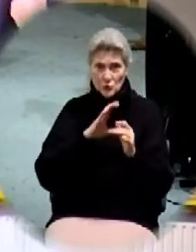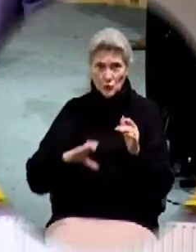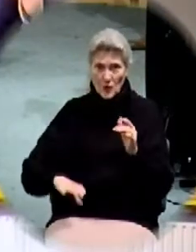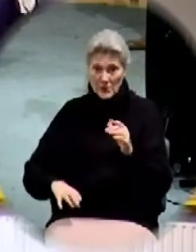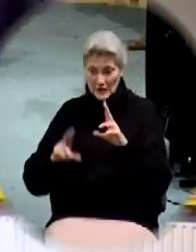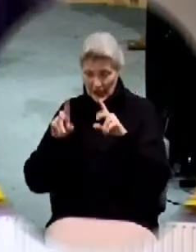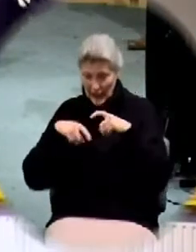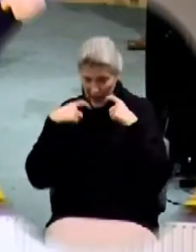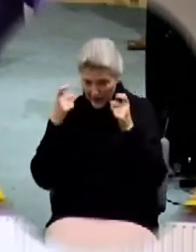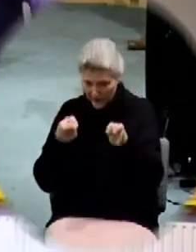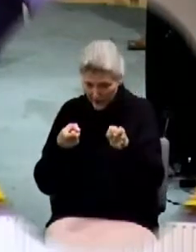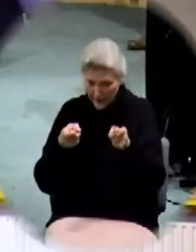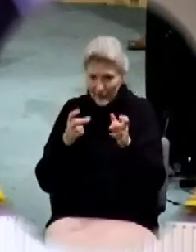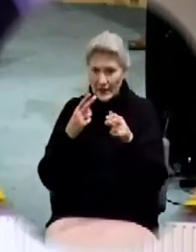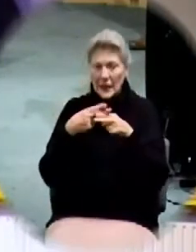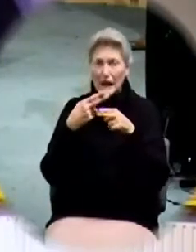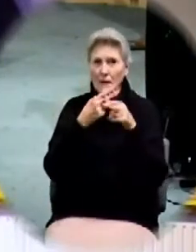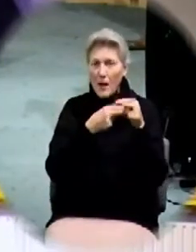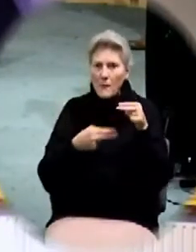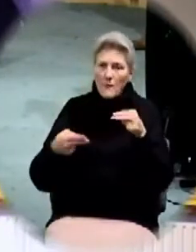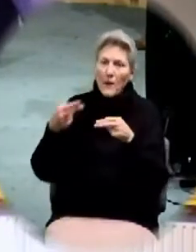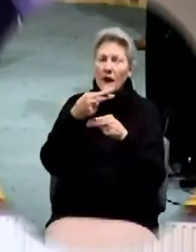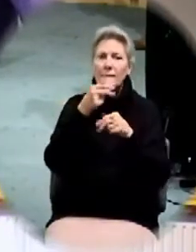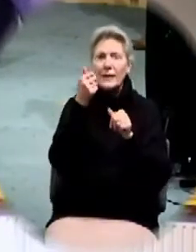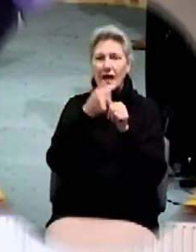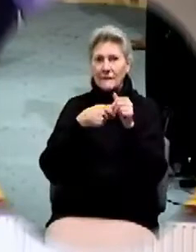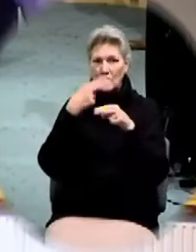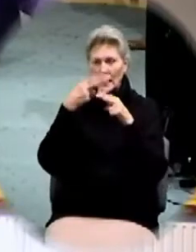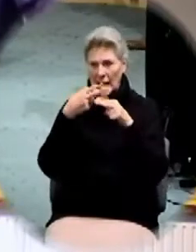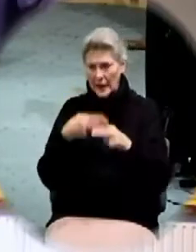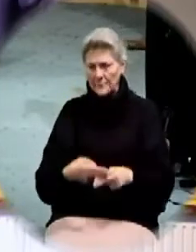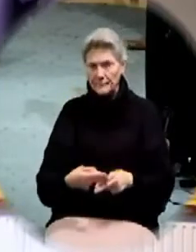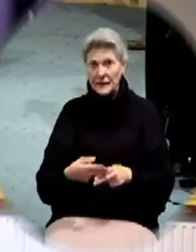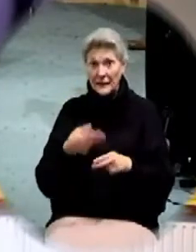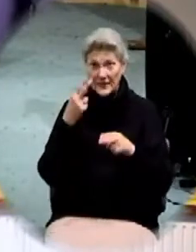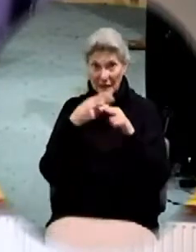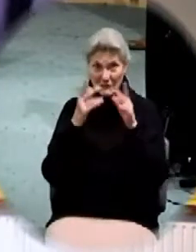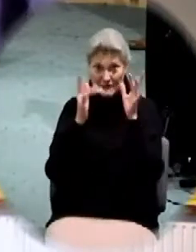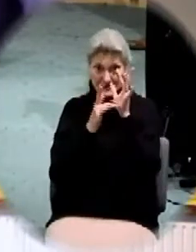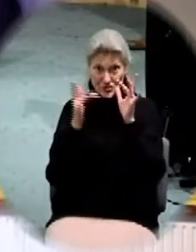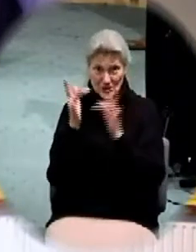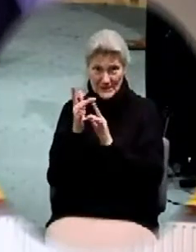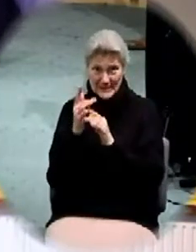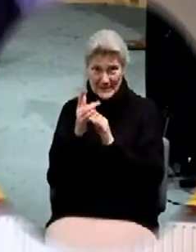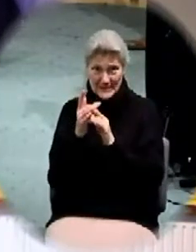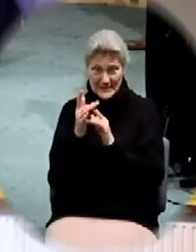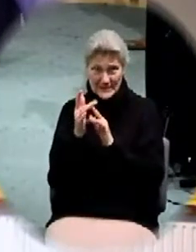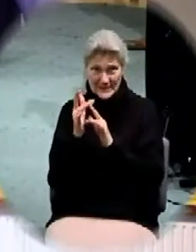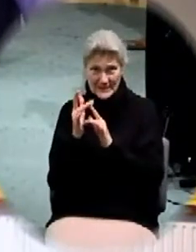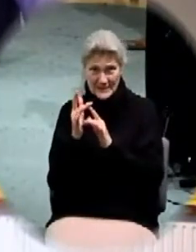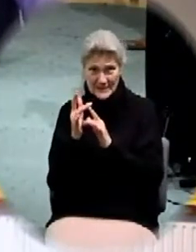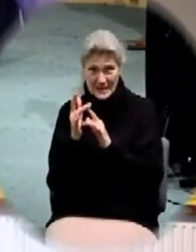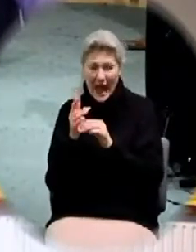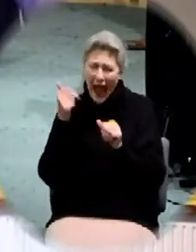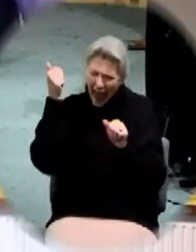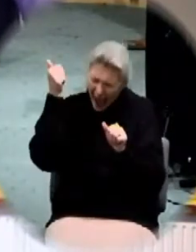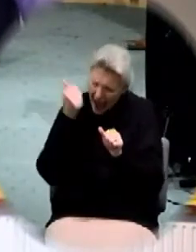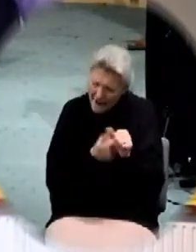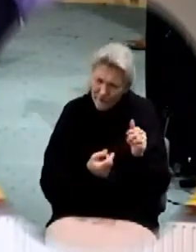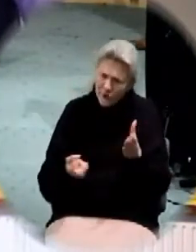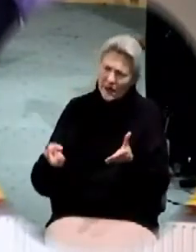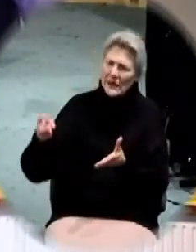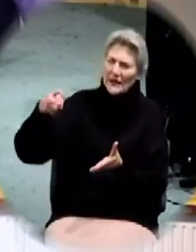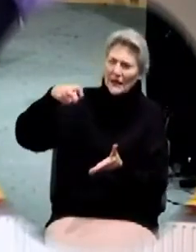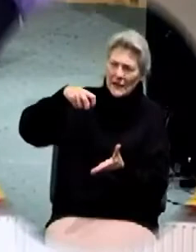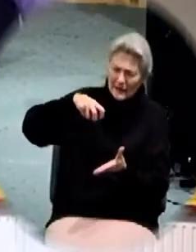name that is above every name that at the name of Jesus every knee should bow